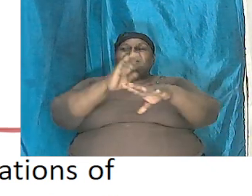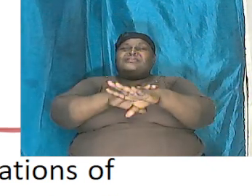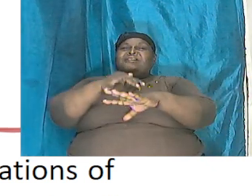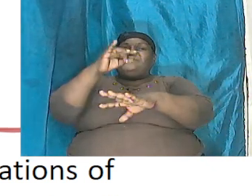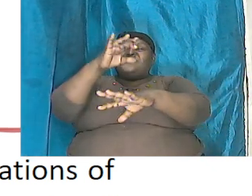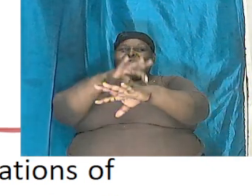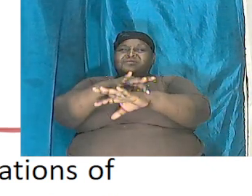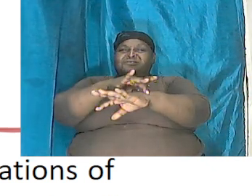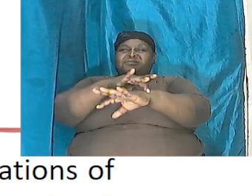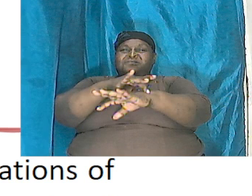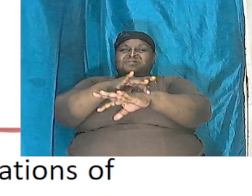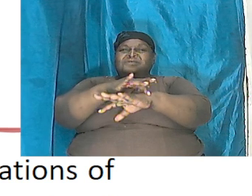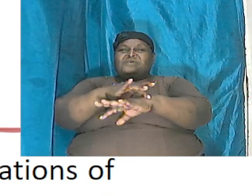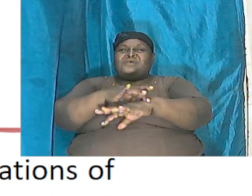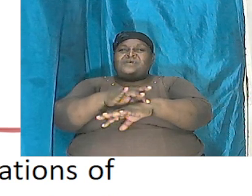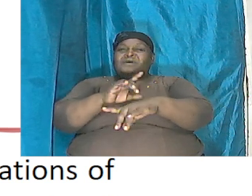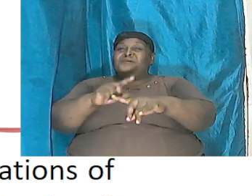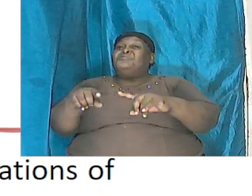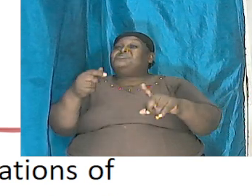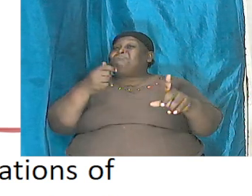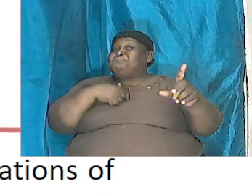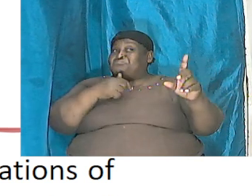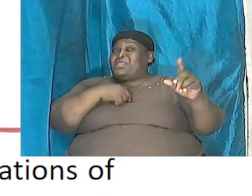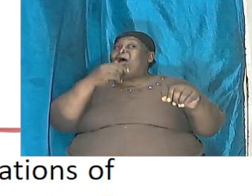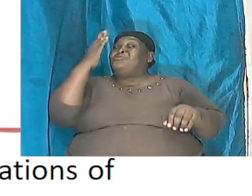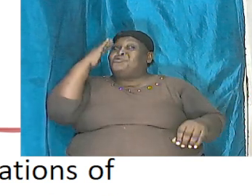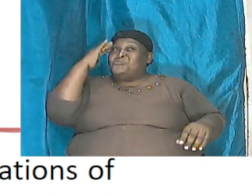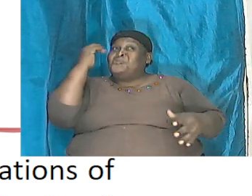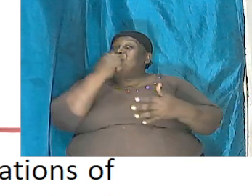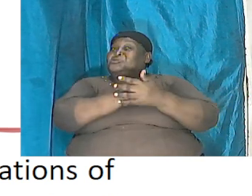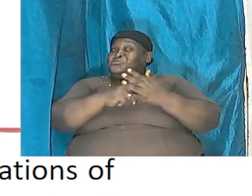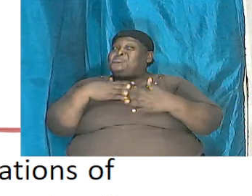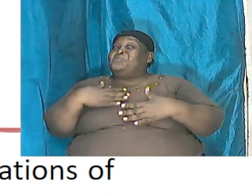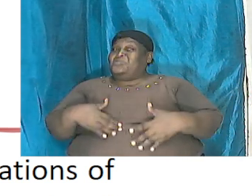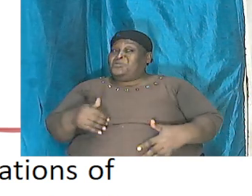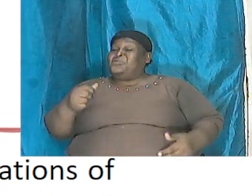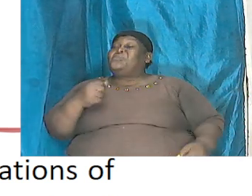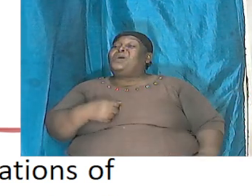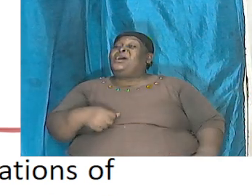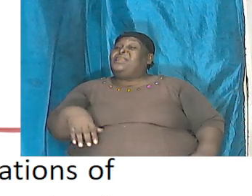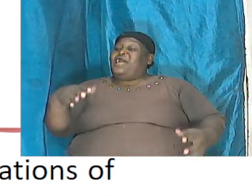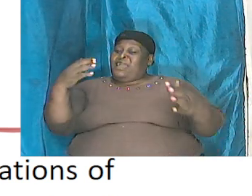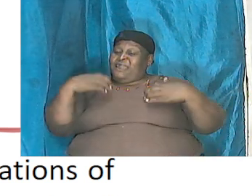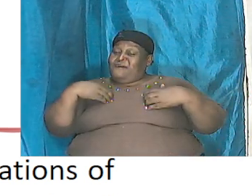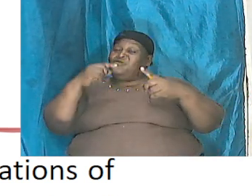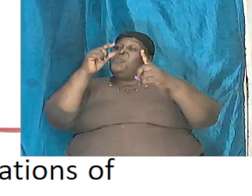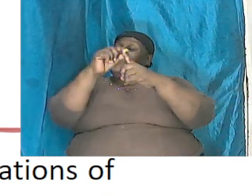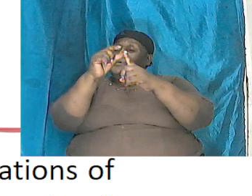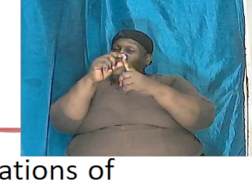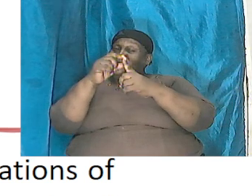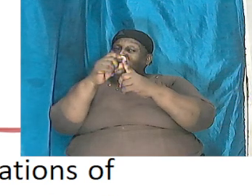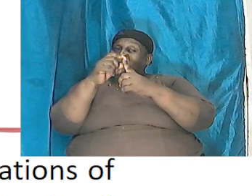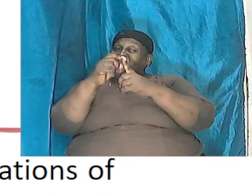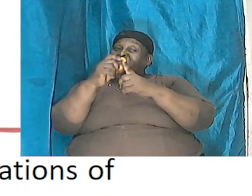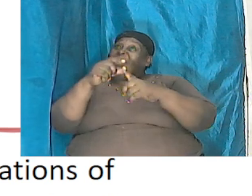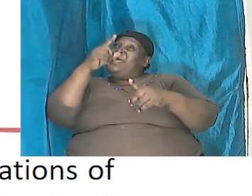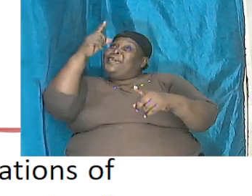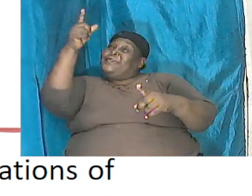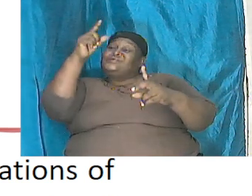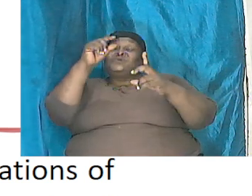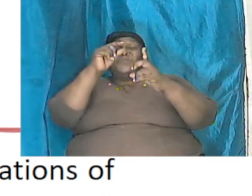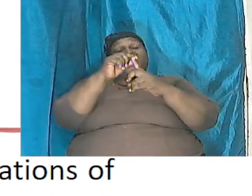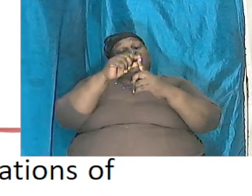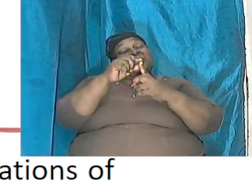I know someone who was and I have his word and his word